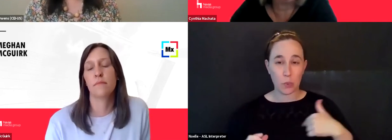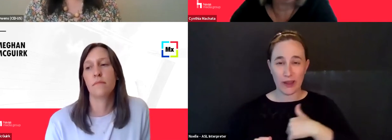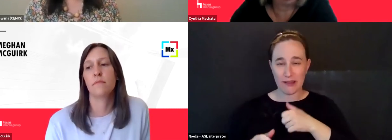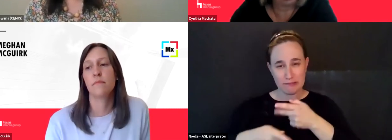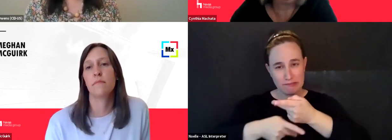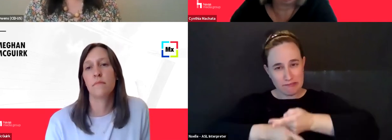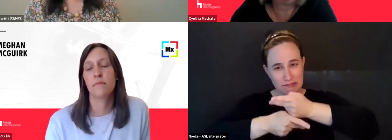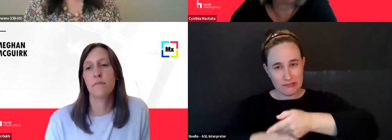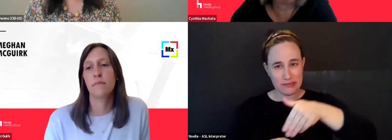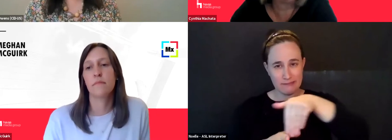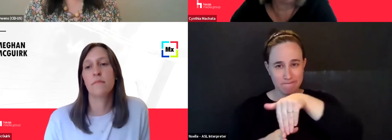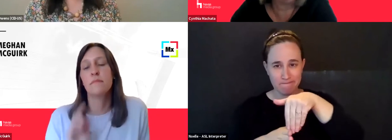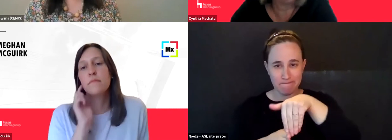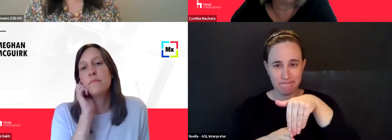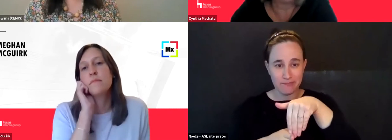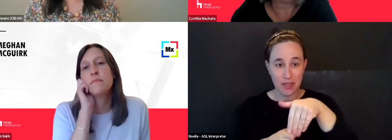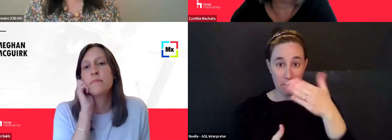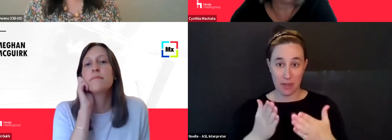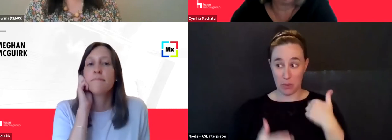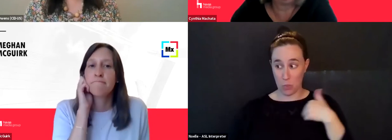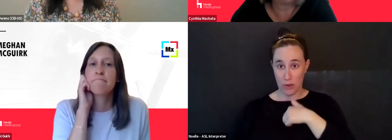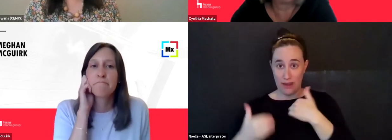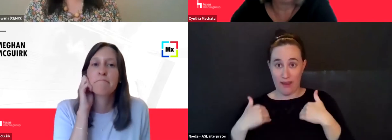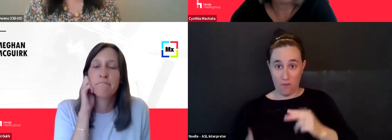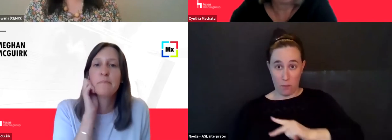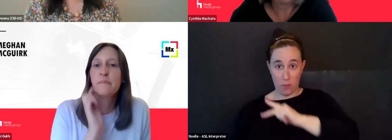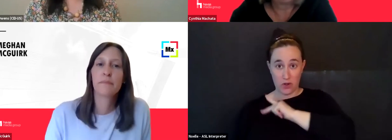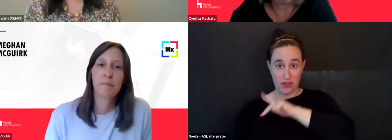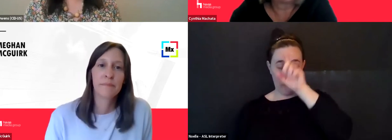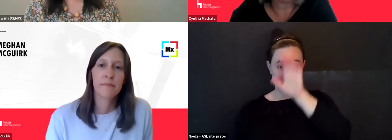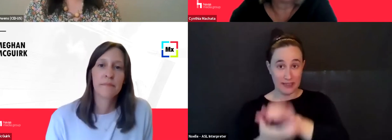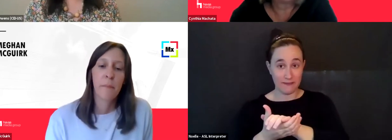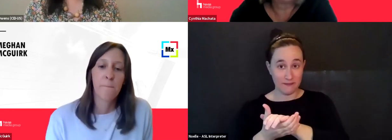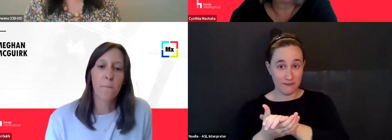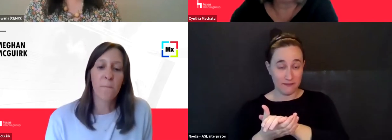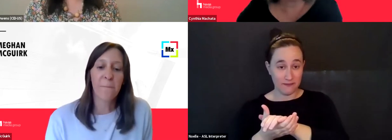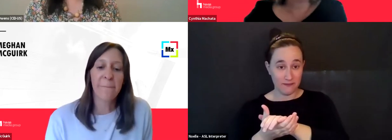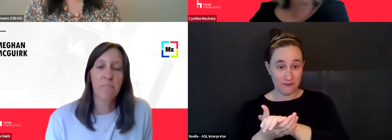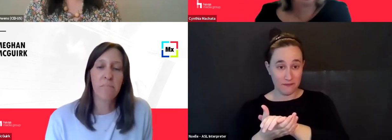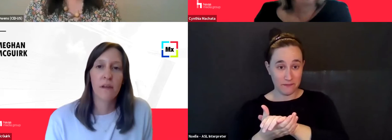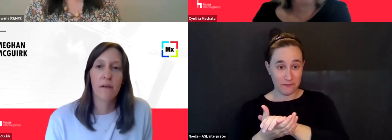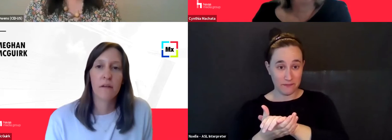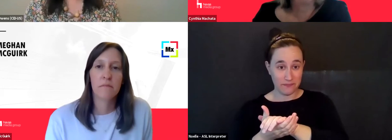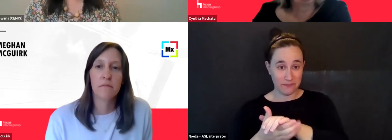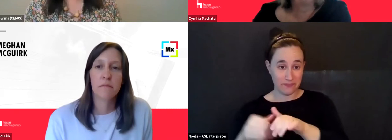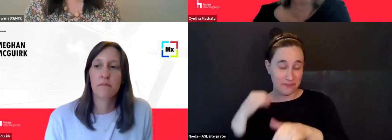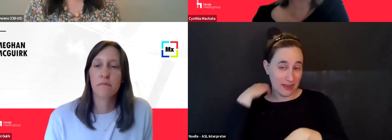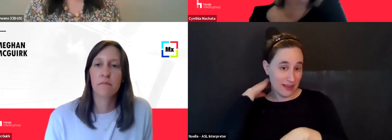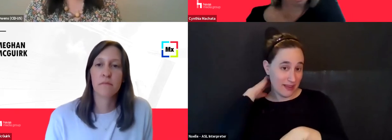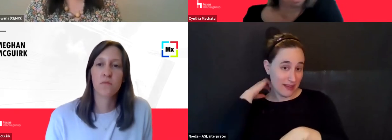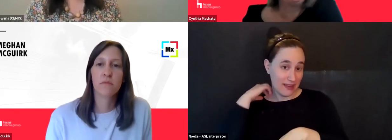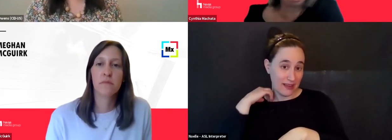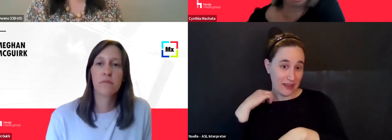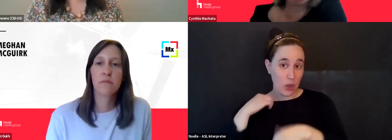that we might have personal beliefs, um, that we, we, you know, we can